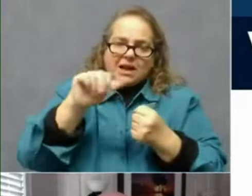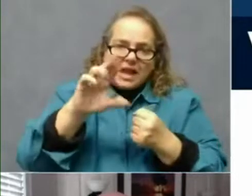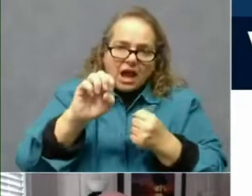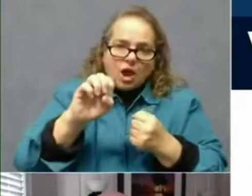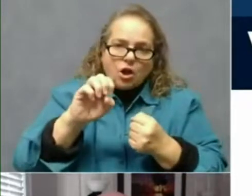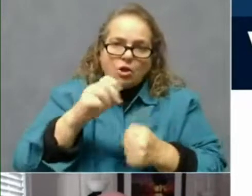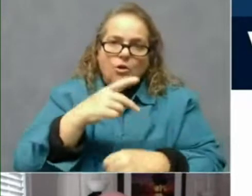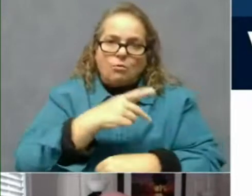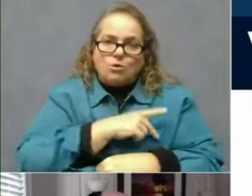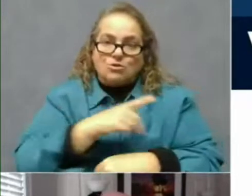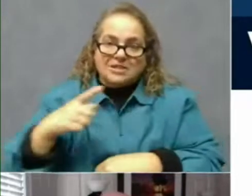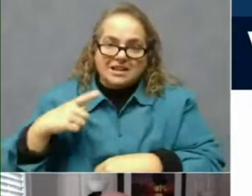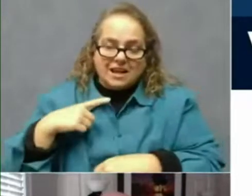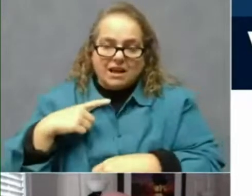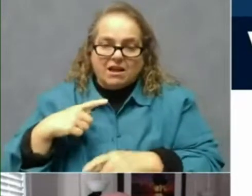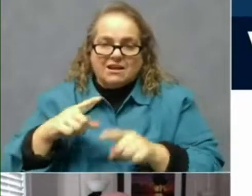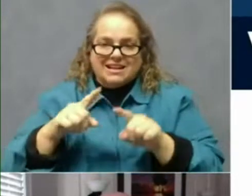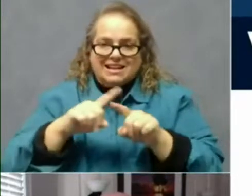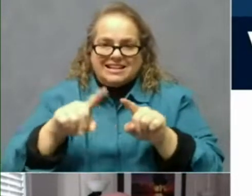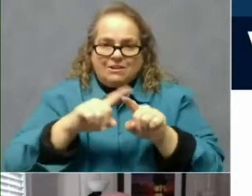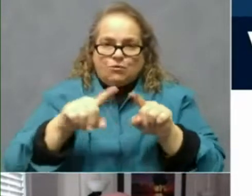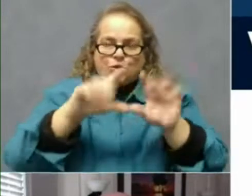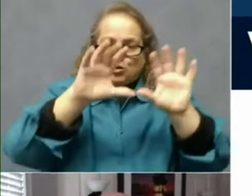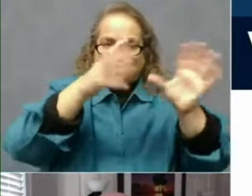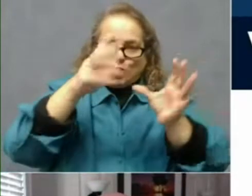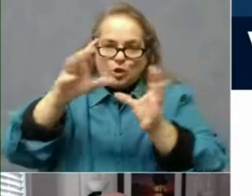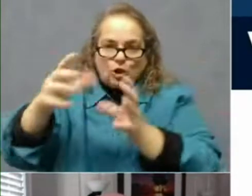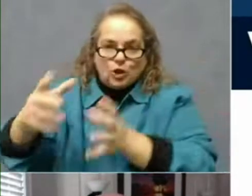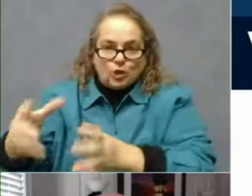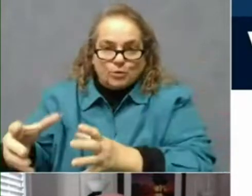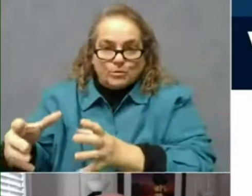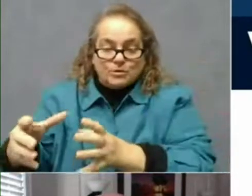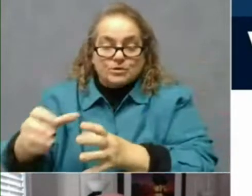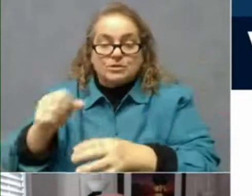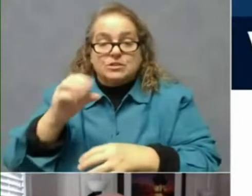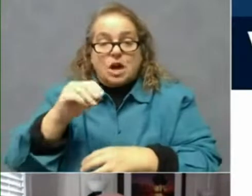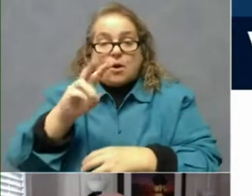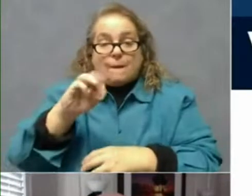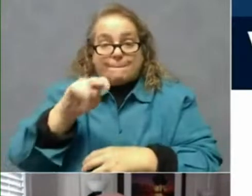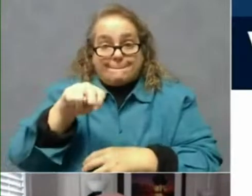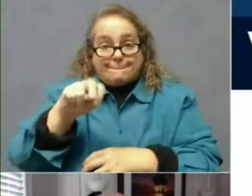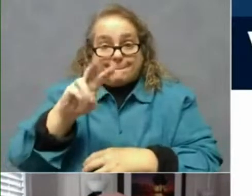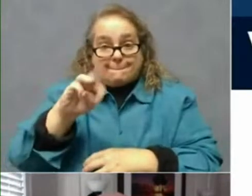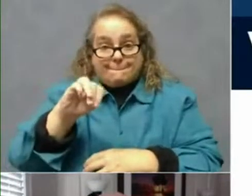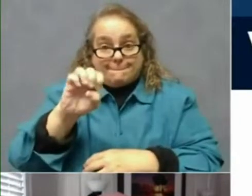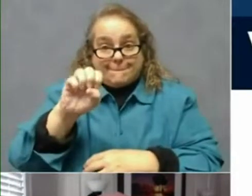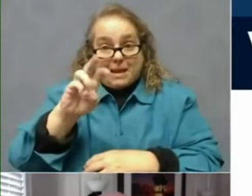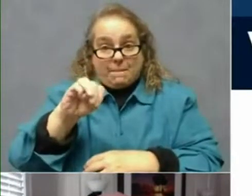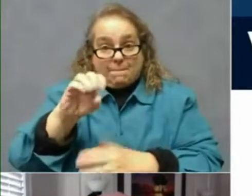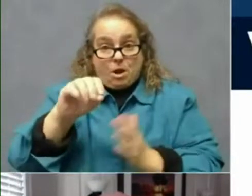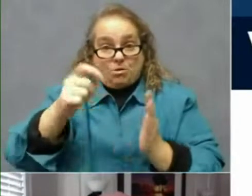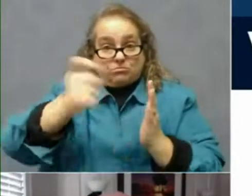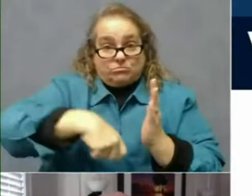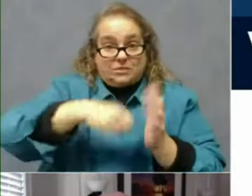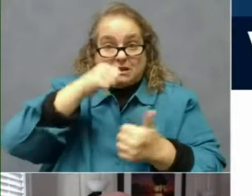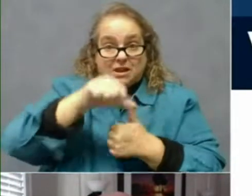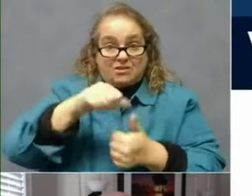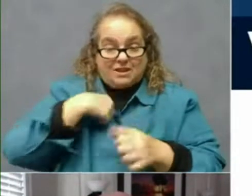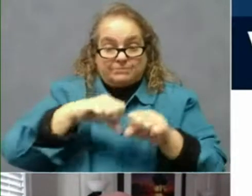paradigm. So in the memorandum I sent out to all healthcare personnel a week or so ago,